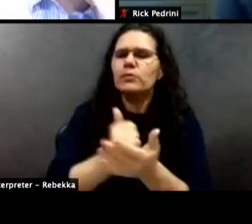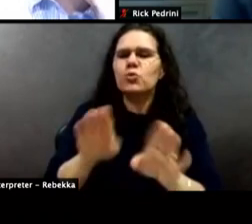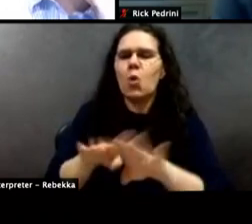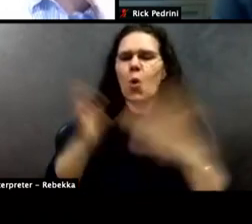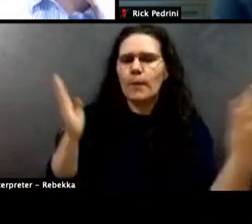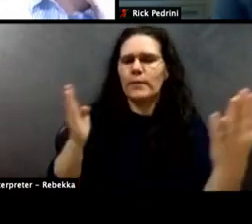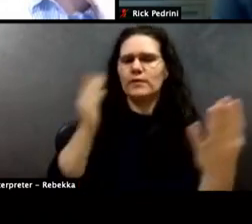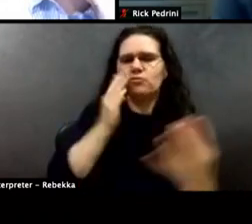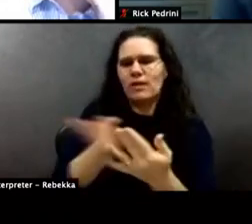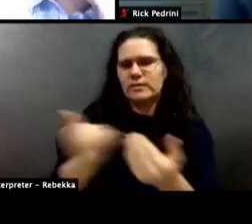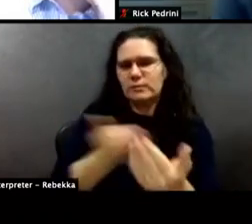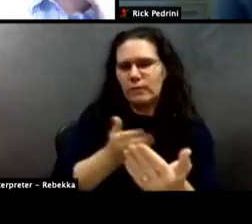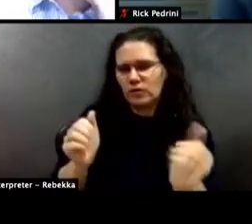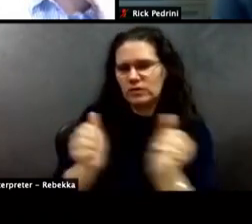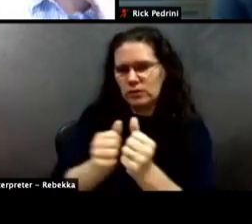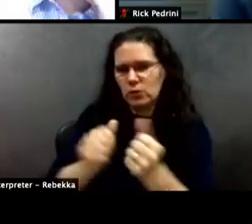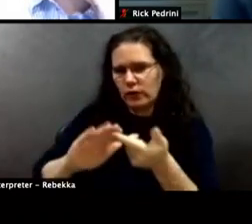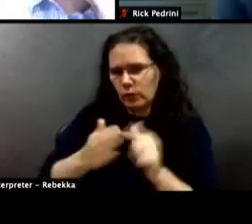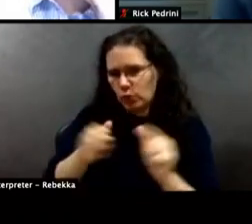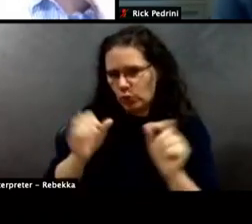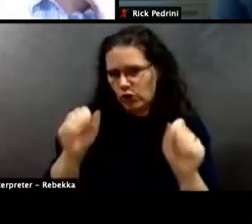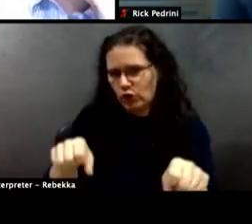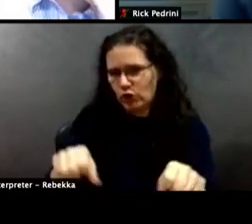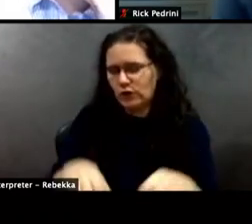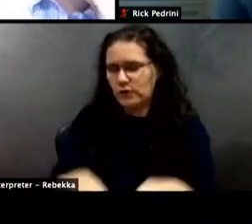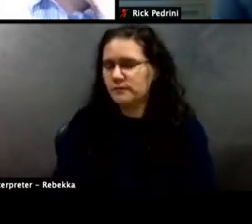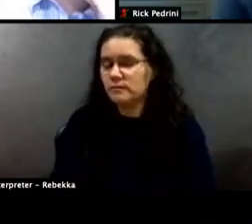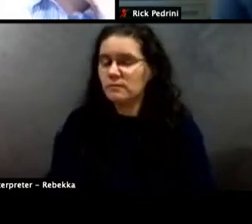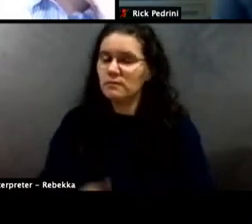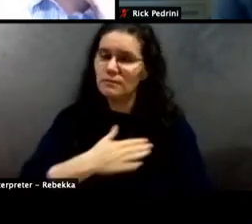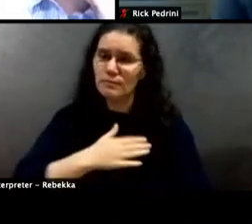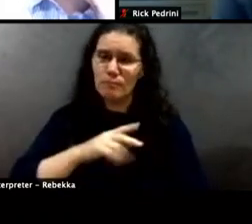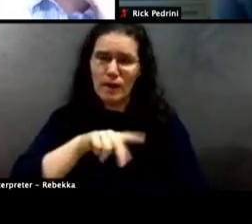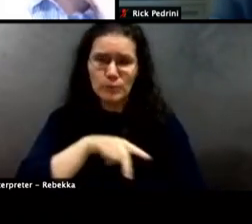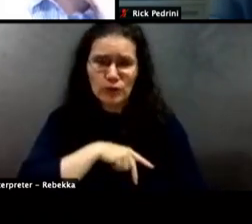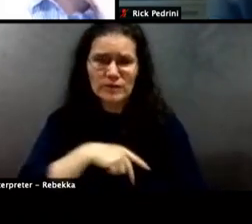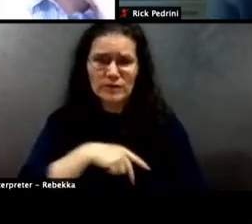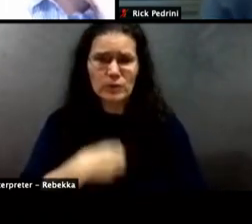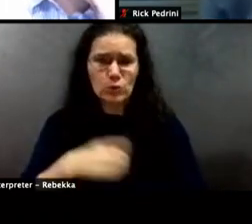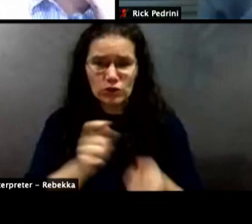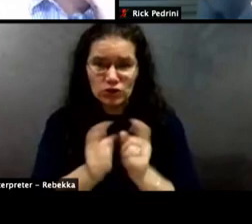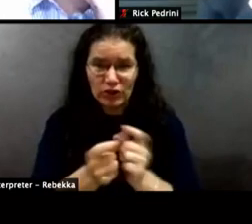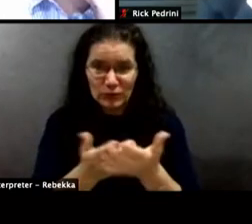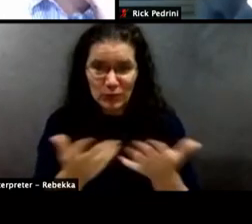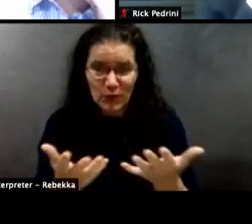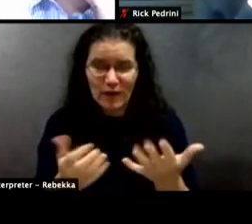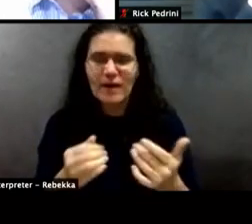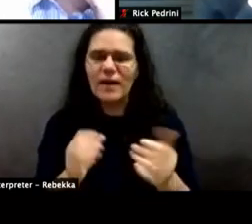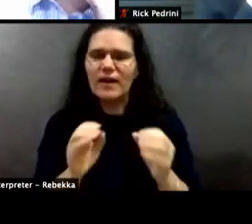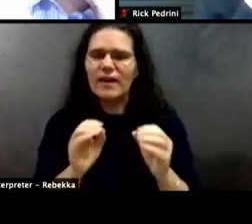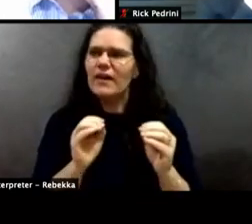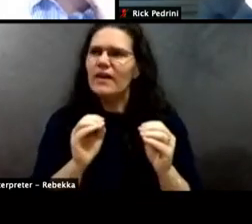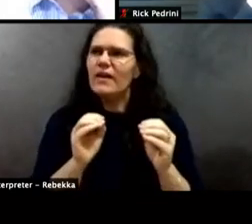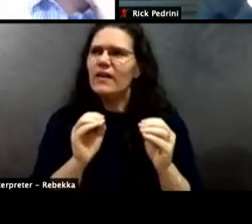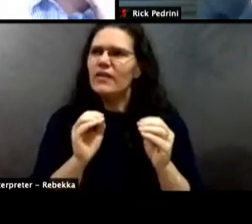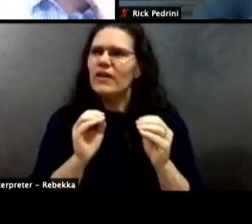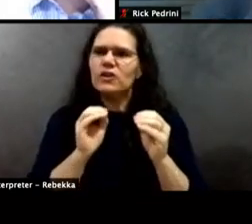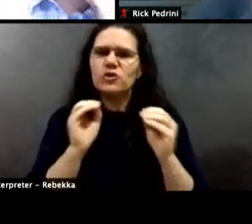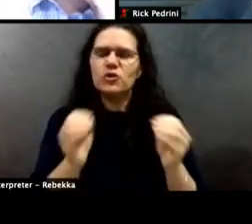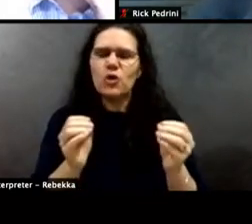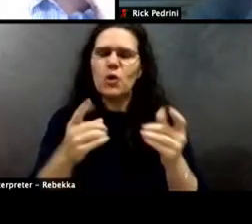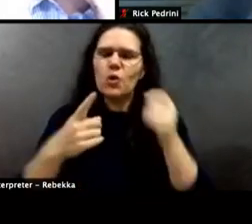the change, the change that I personally want to see is that there's just no audience among police officers for what you wrote.